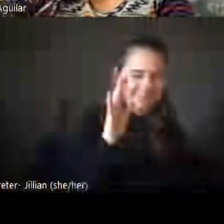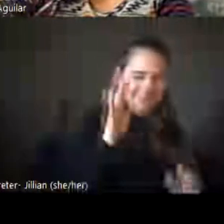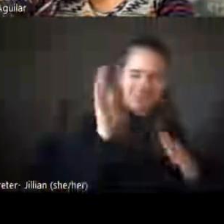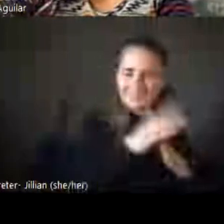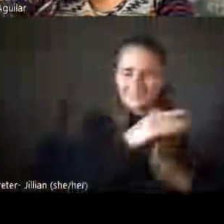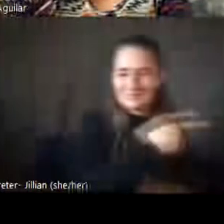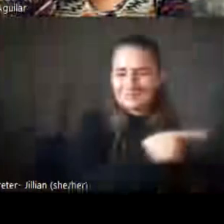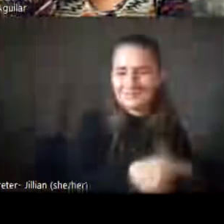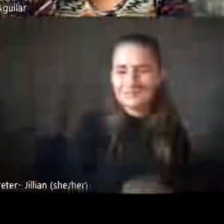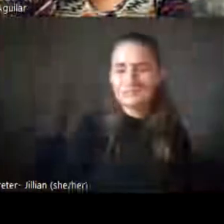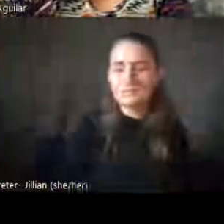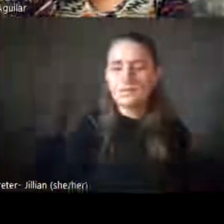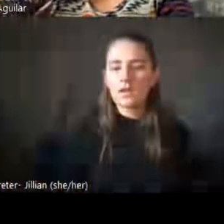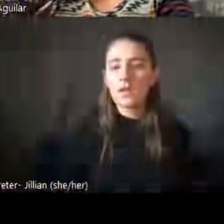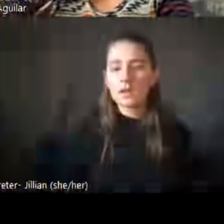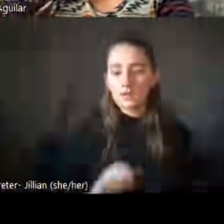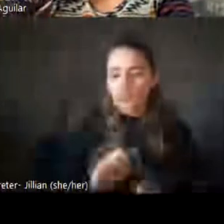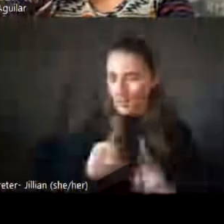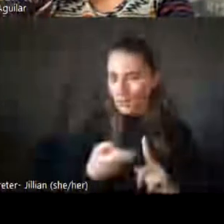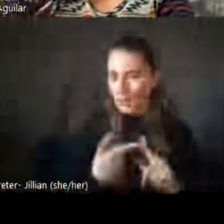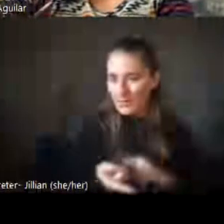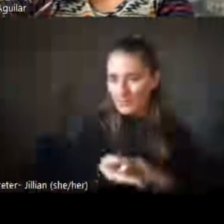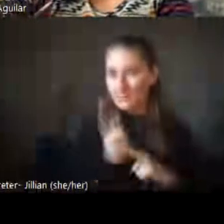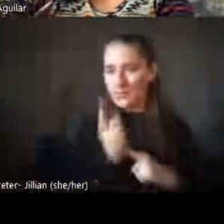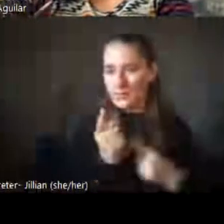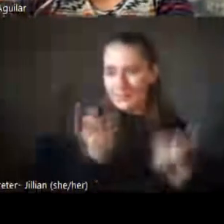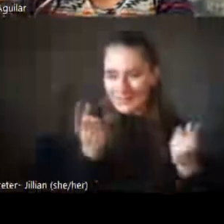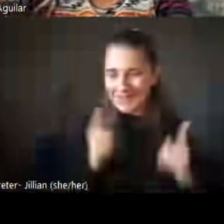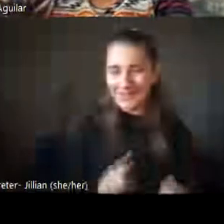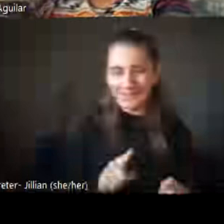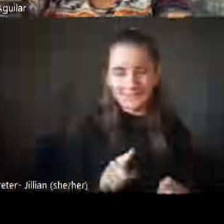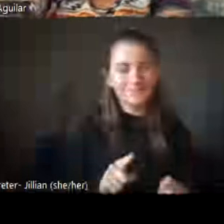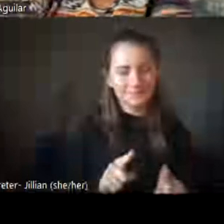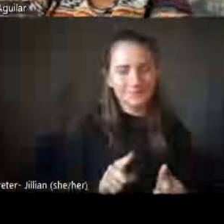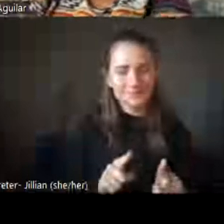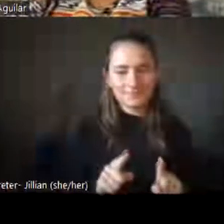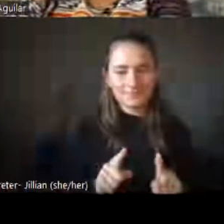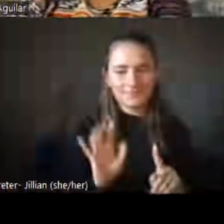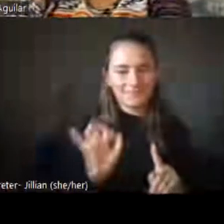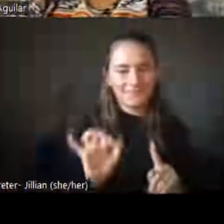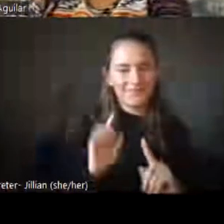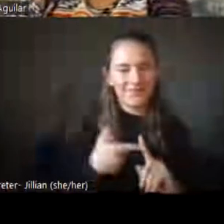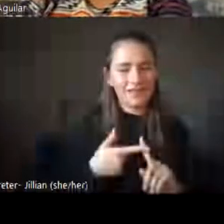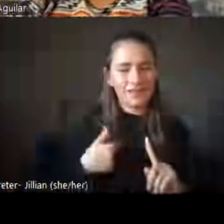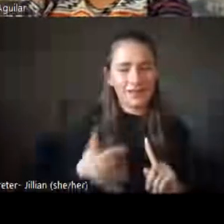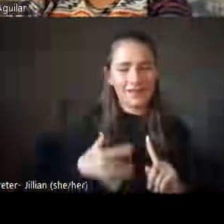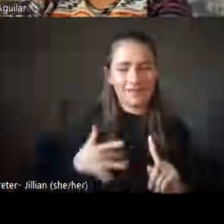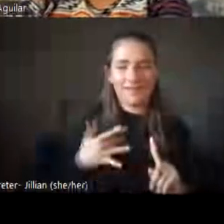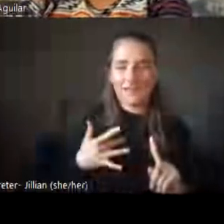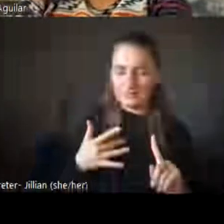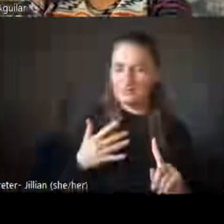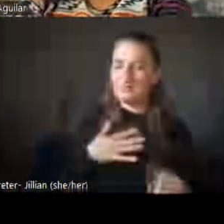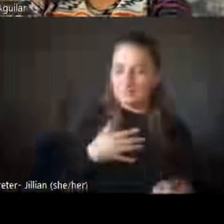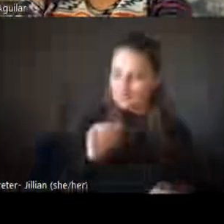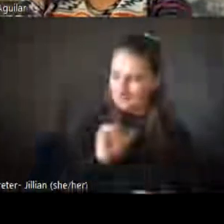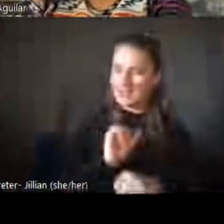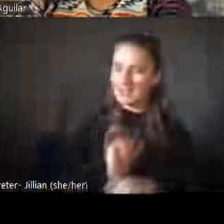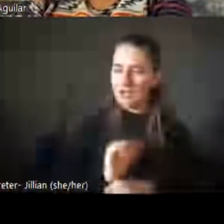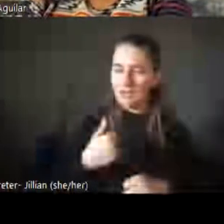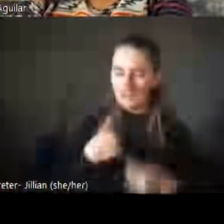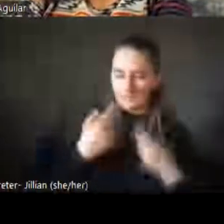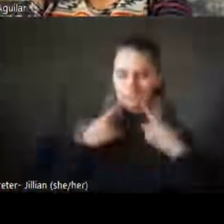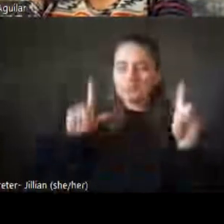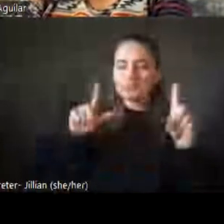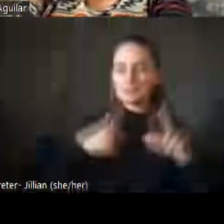so when those moments happen, it really, it really makes me feel like I'm doing my job and, and I